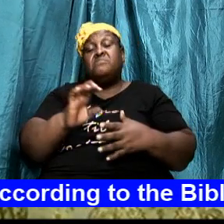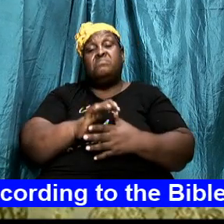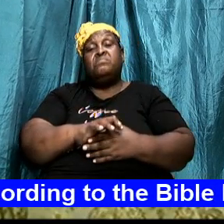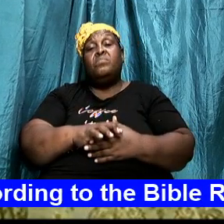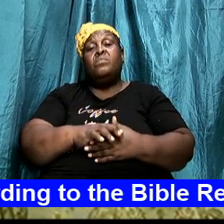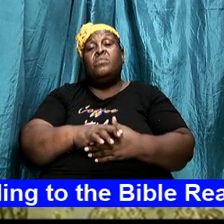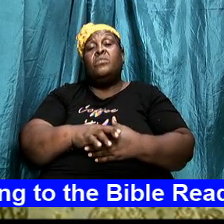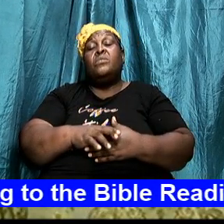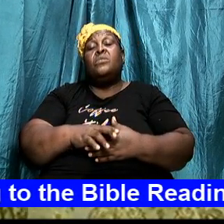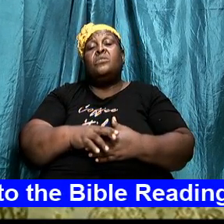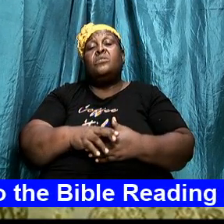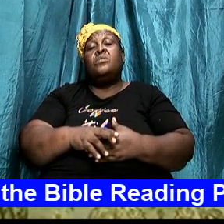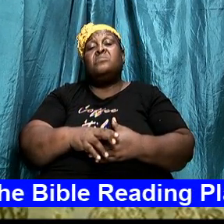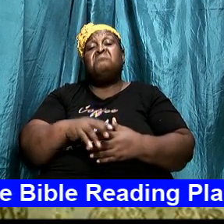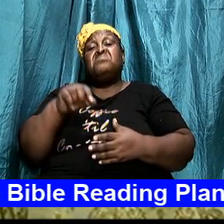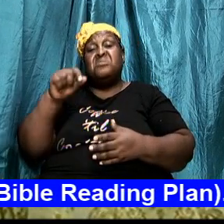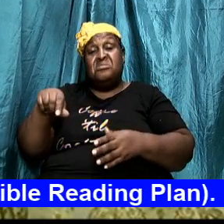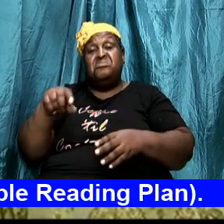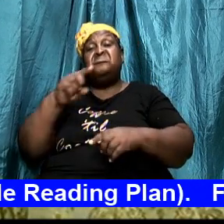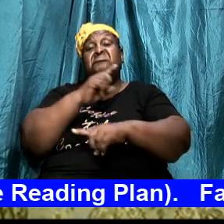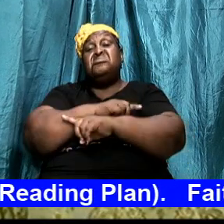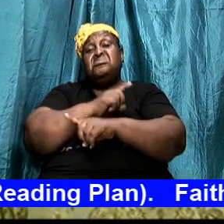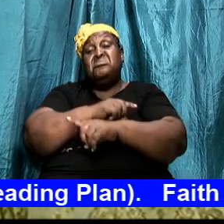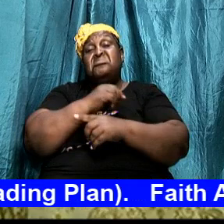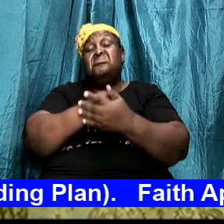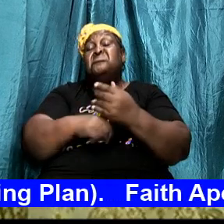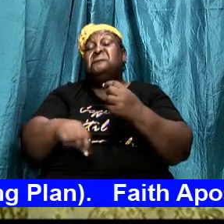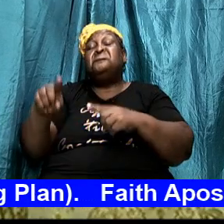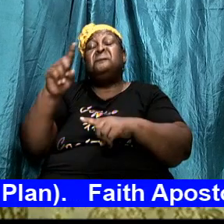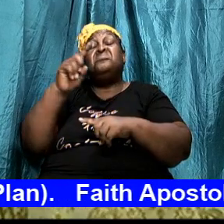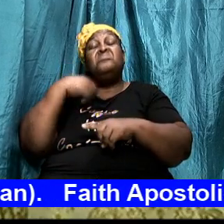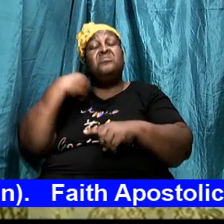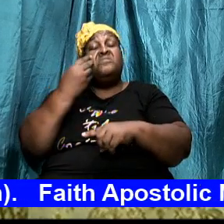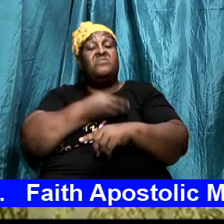up to this day some of us have been saved for 20 years